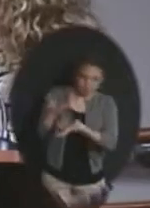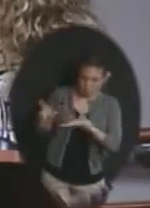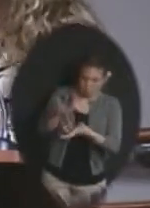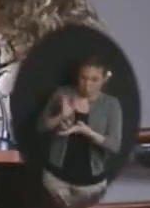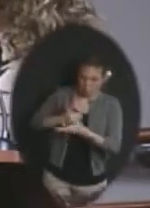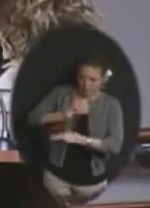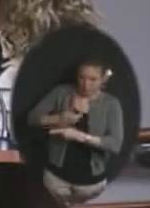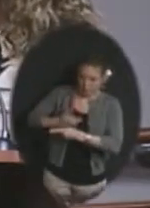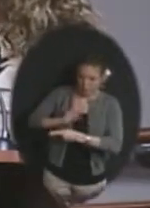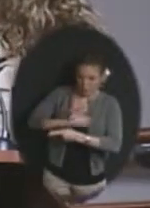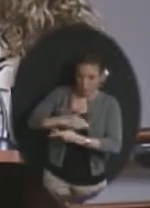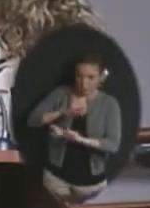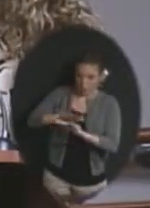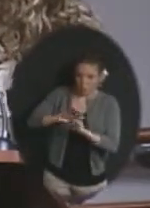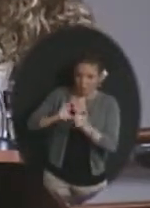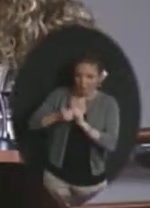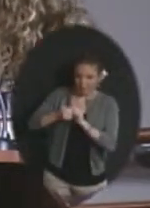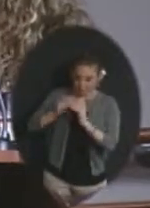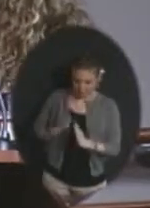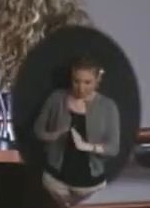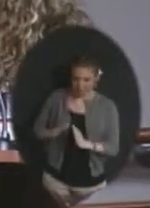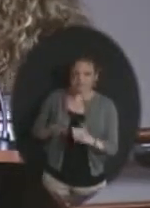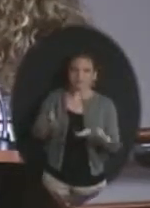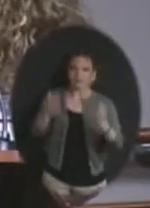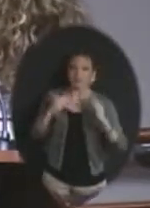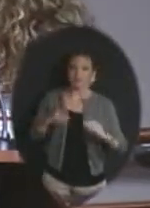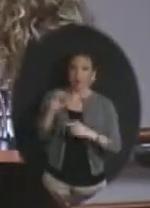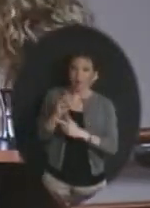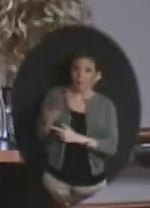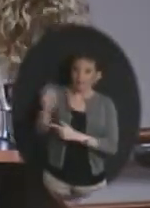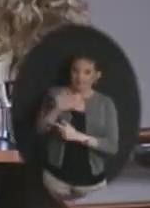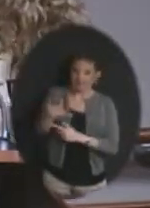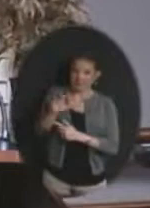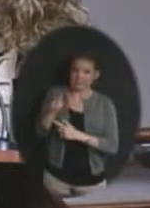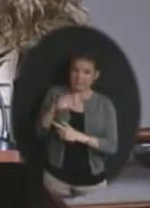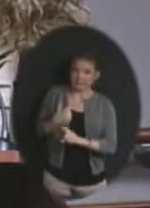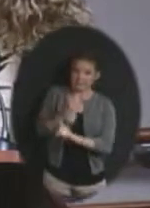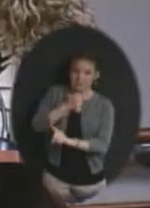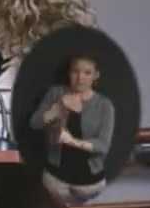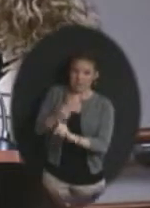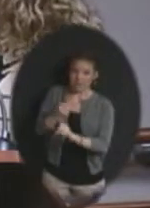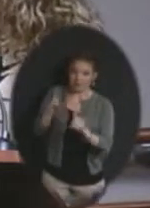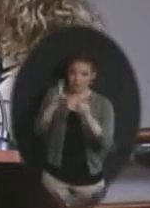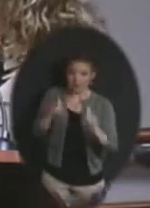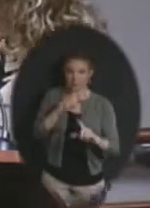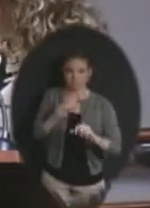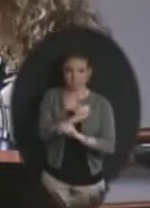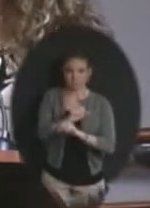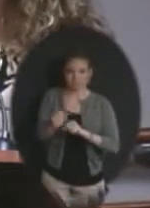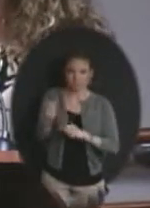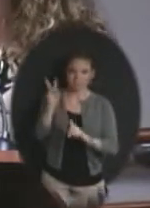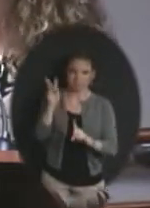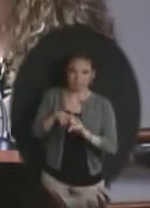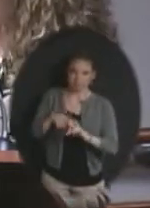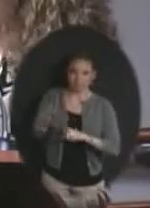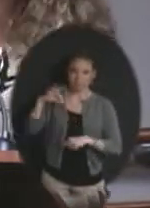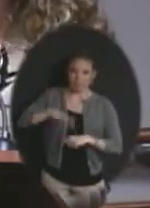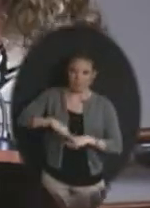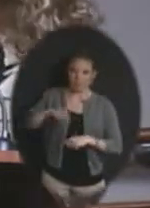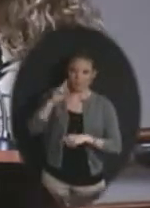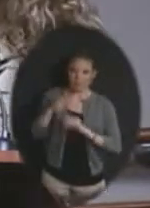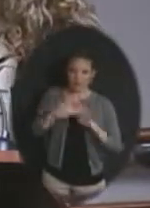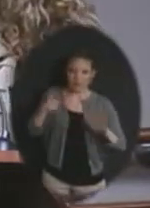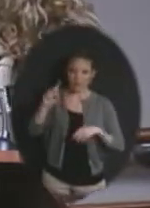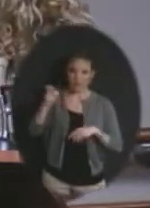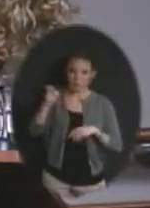for our student-athletes. OMC's financial support of impact testing, which has proven to be a valuable tool in the diagnosis and treatment of